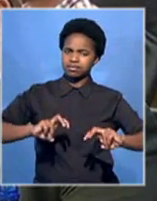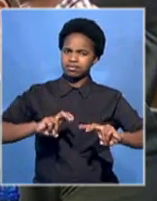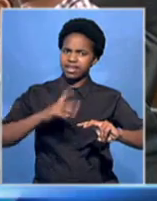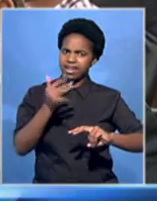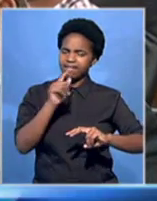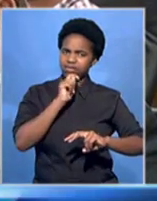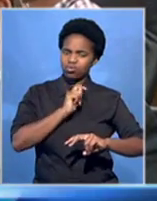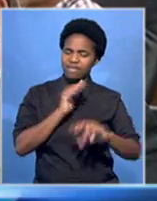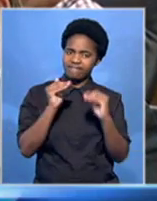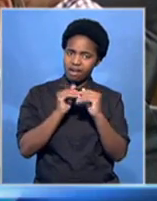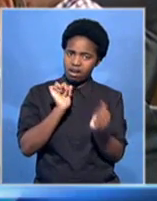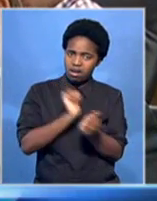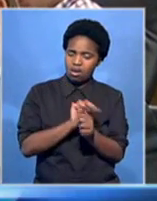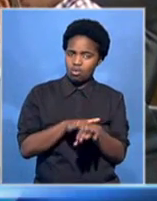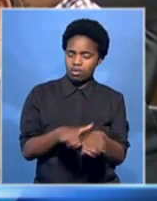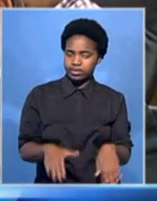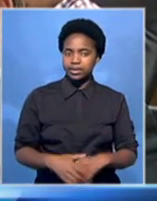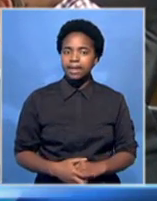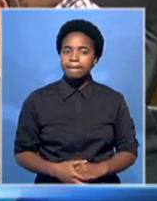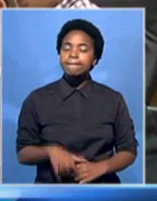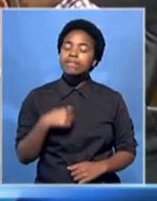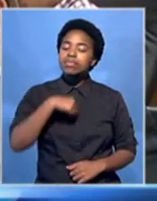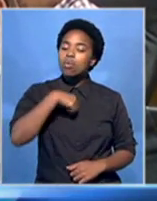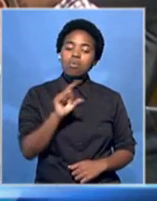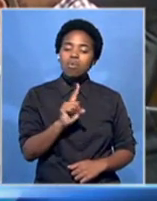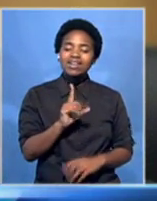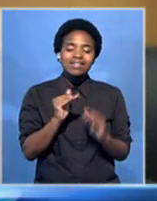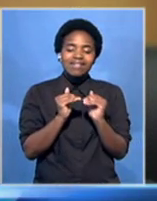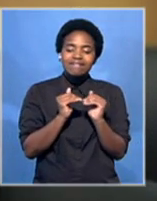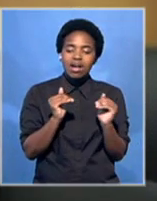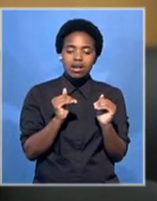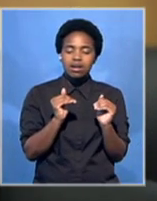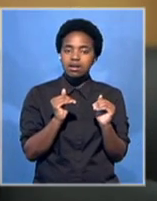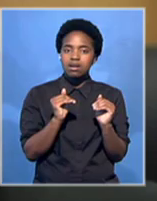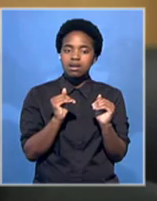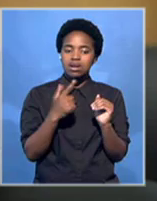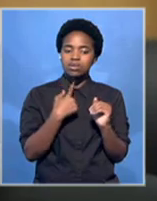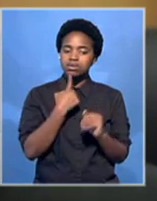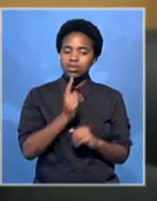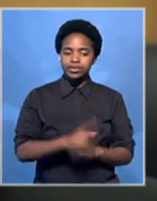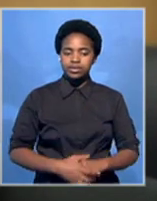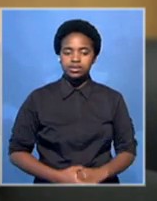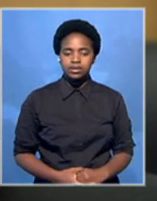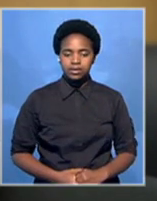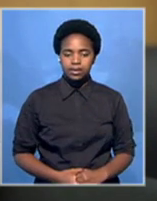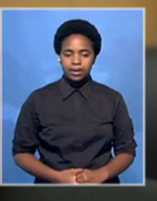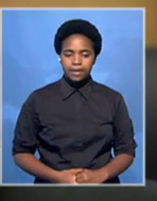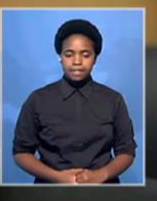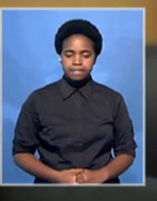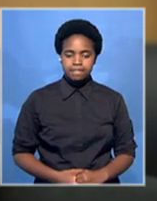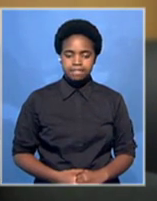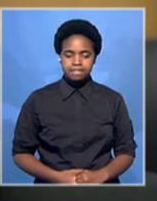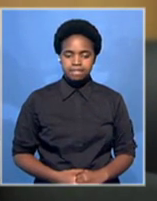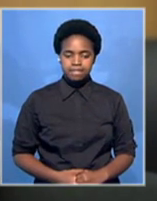proper and a fair opportunity to evaluate what you have said. This is a delaying tactic and